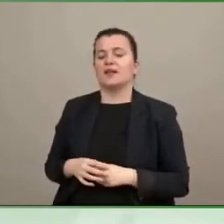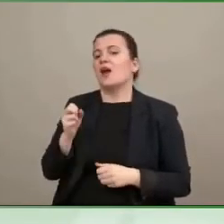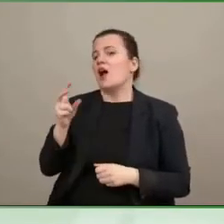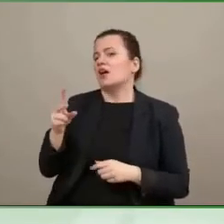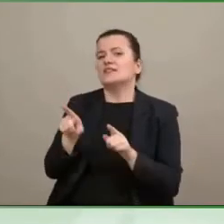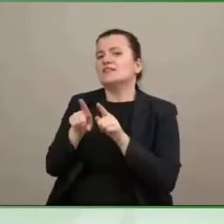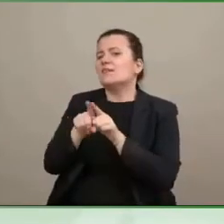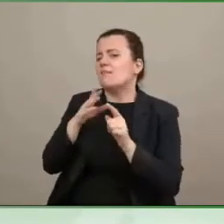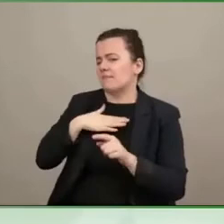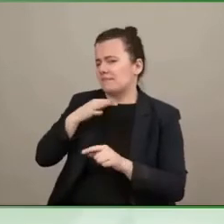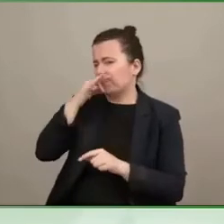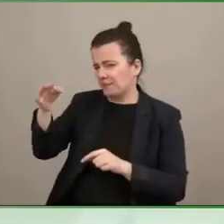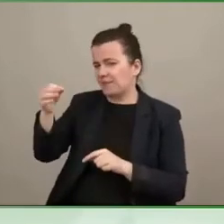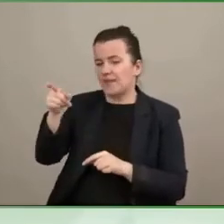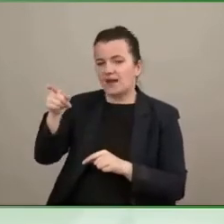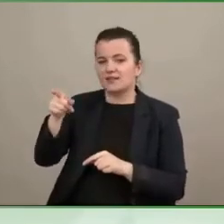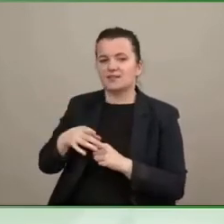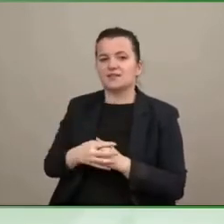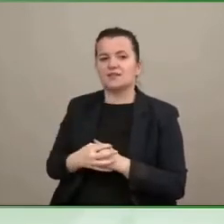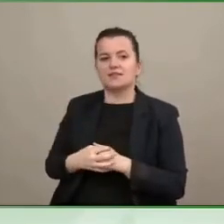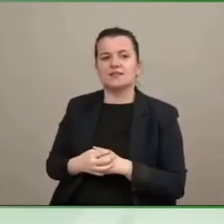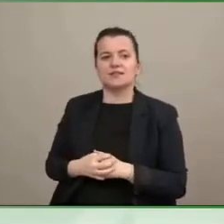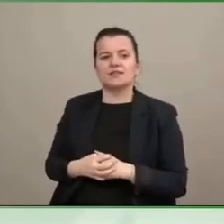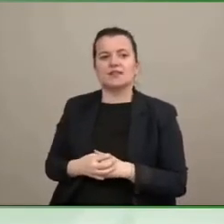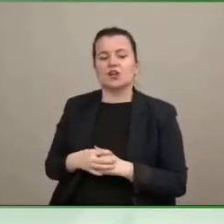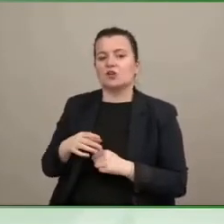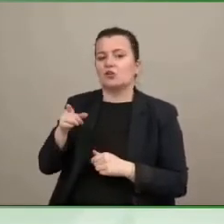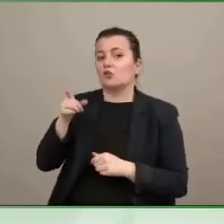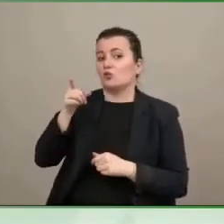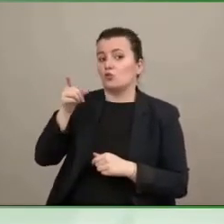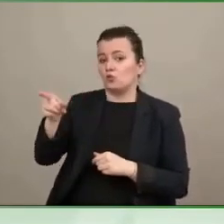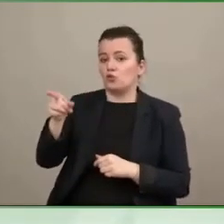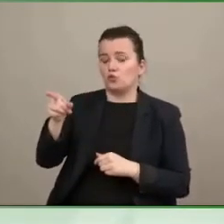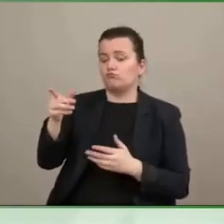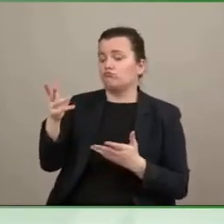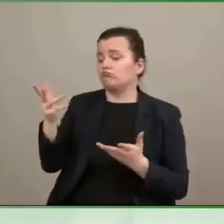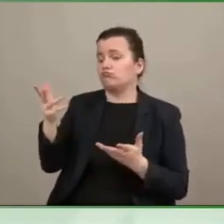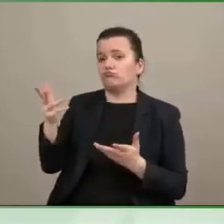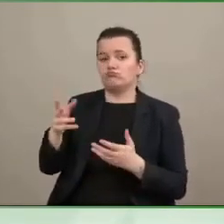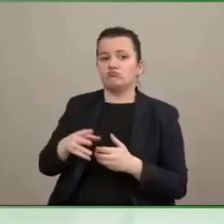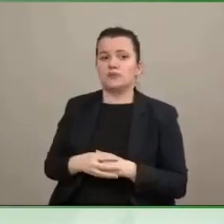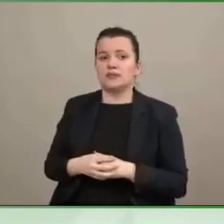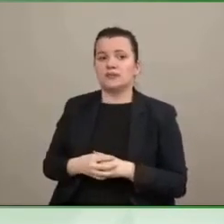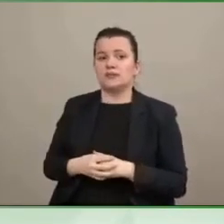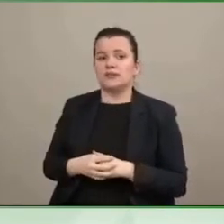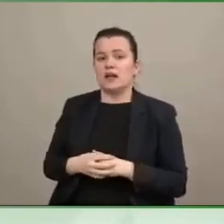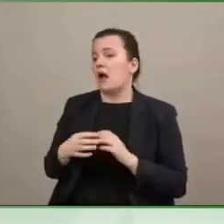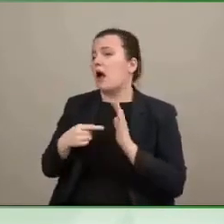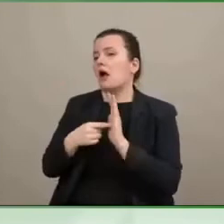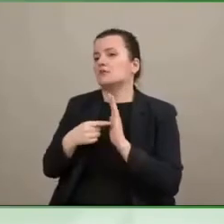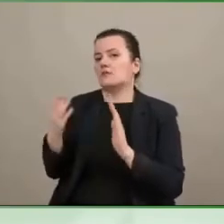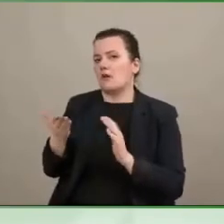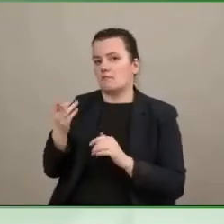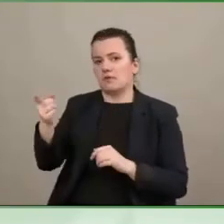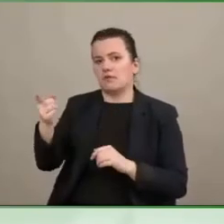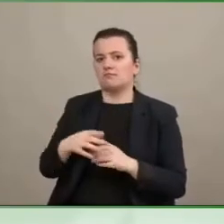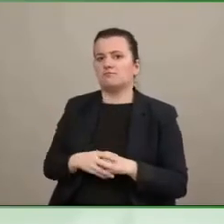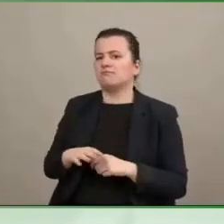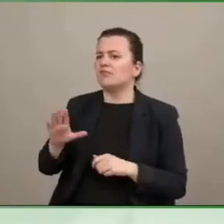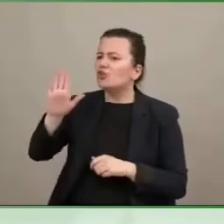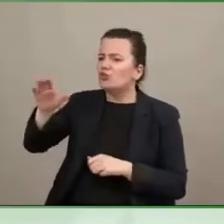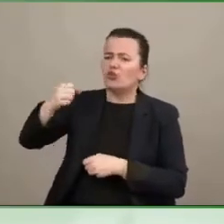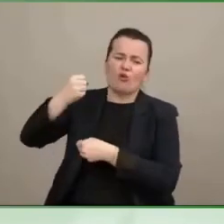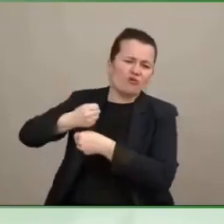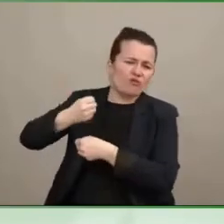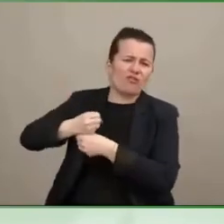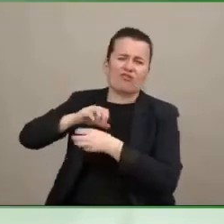if you had to use all the experience in everything that you're doing. Well, I'm